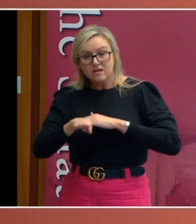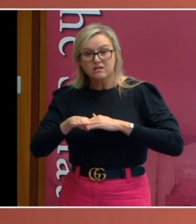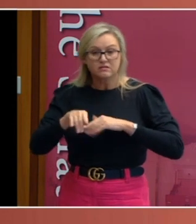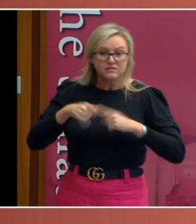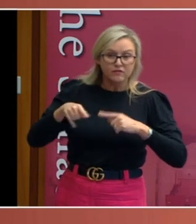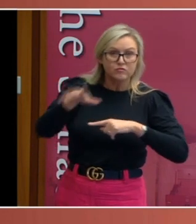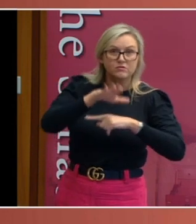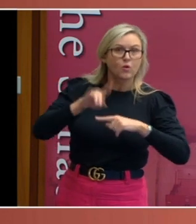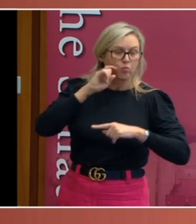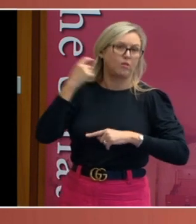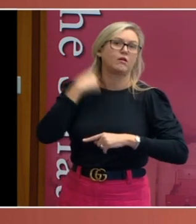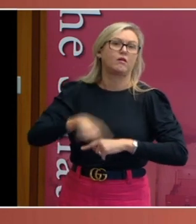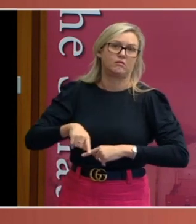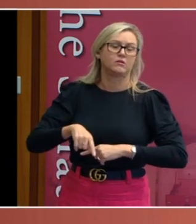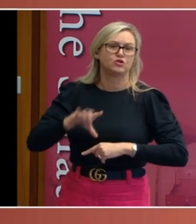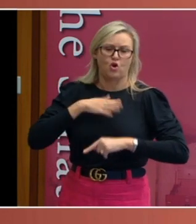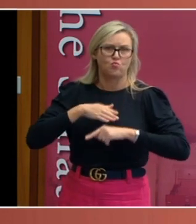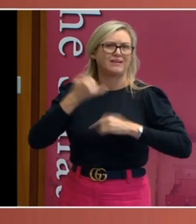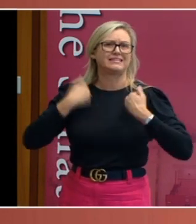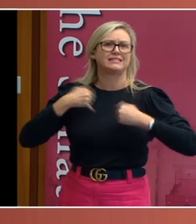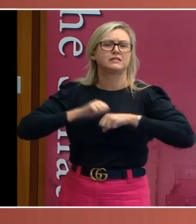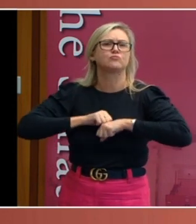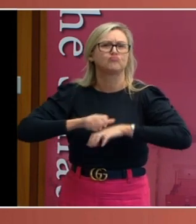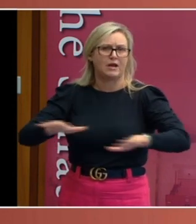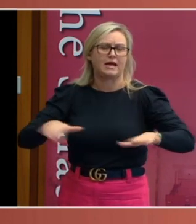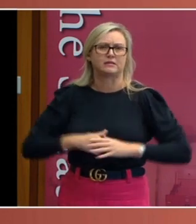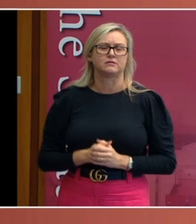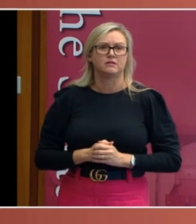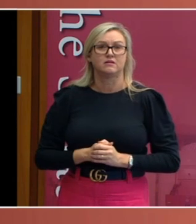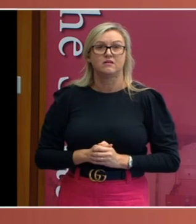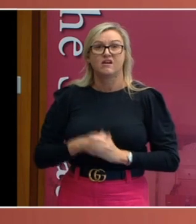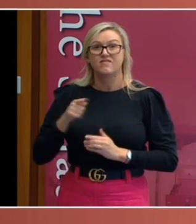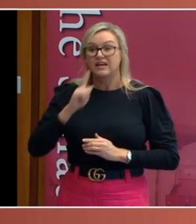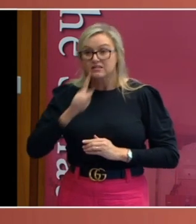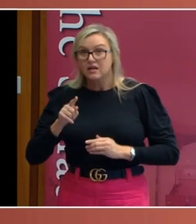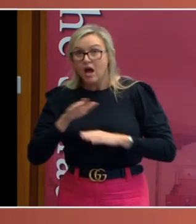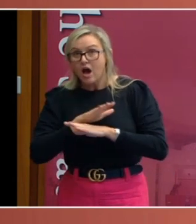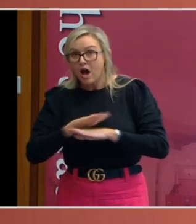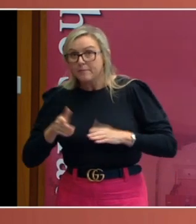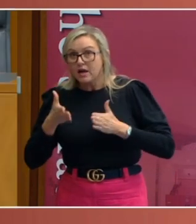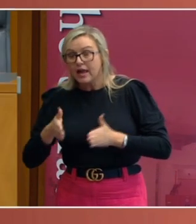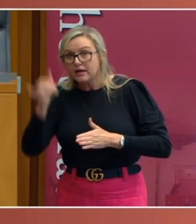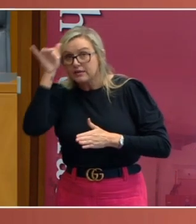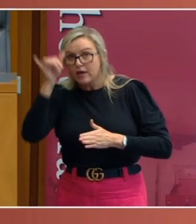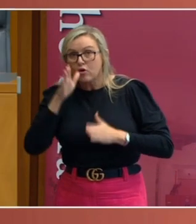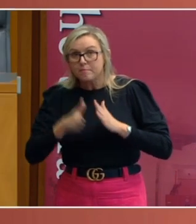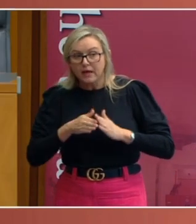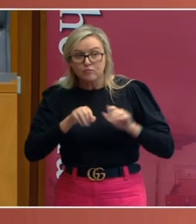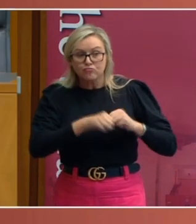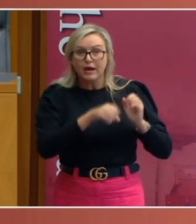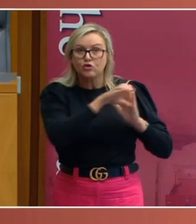spread of disease, did not breach section 92 of the Constitution. And in